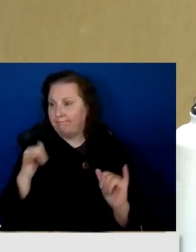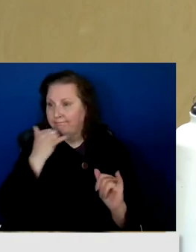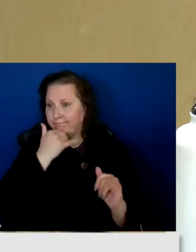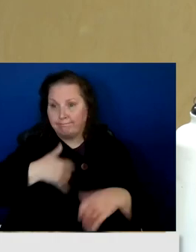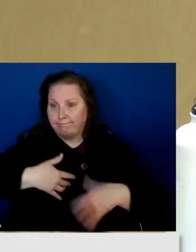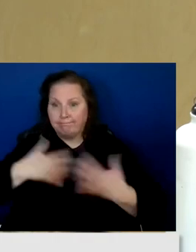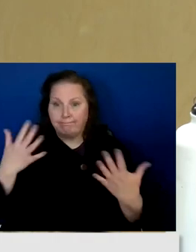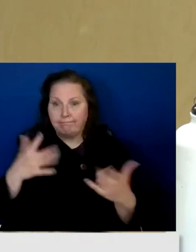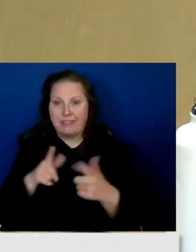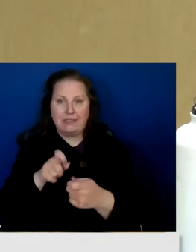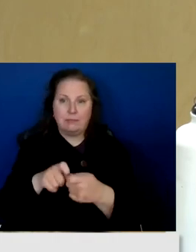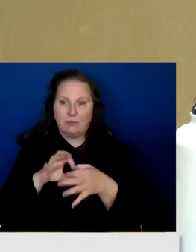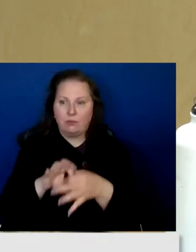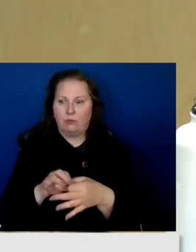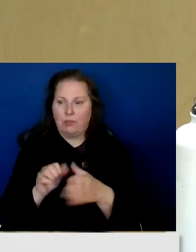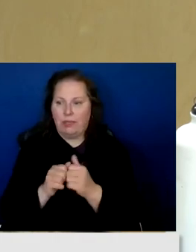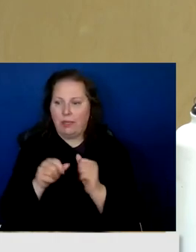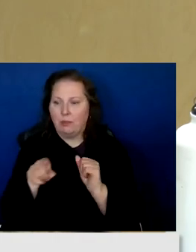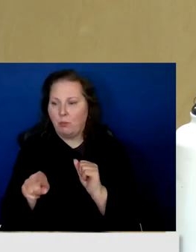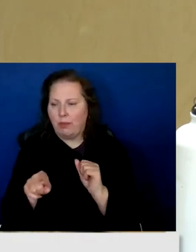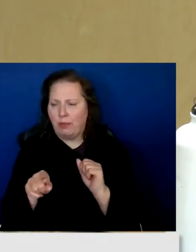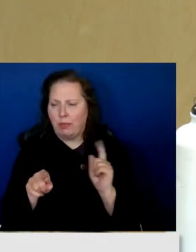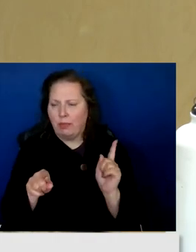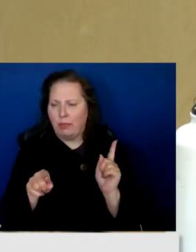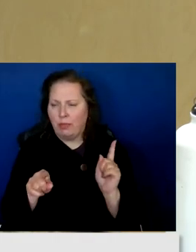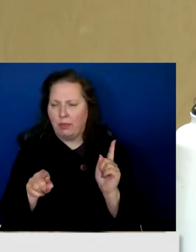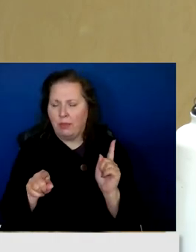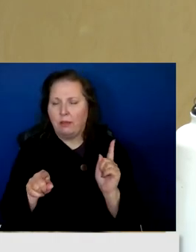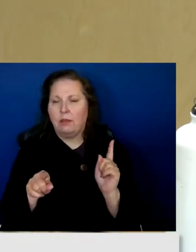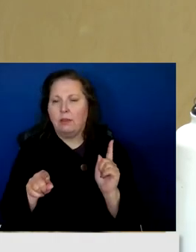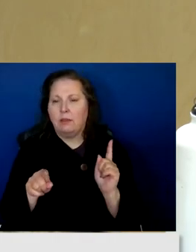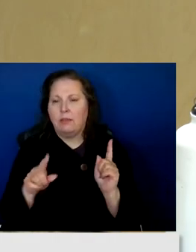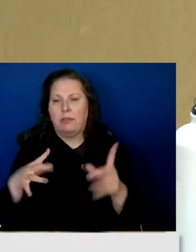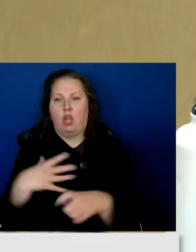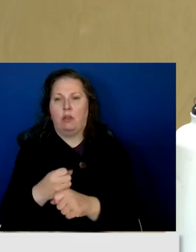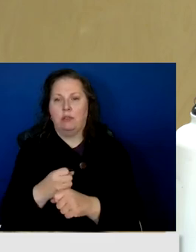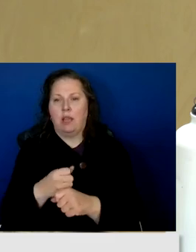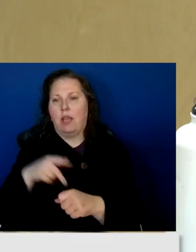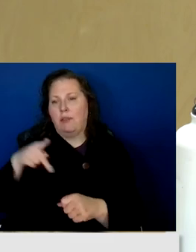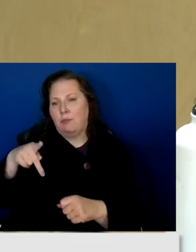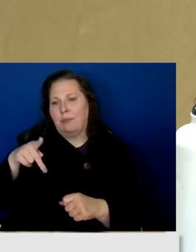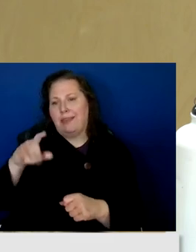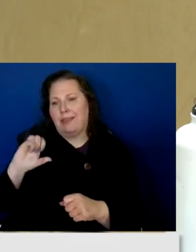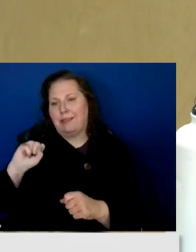specifically regarding the consolidation of PSAPs.